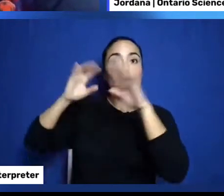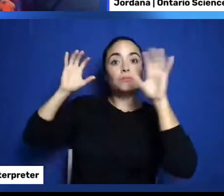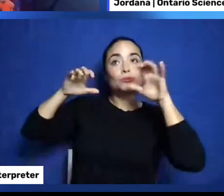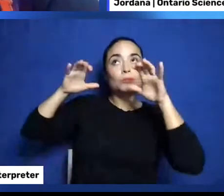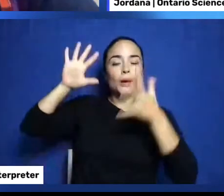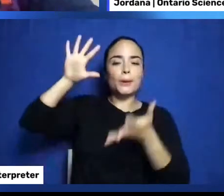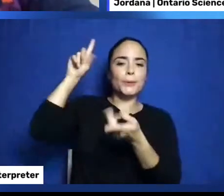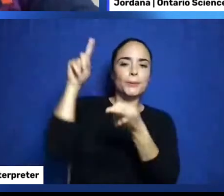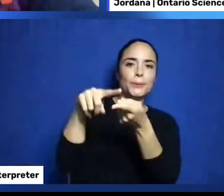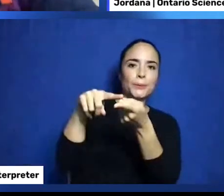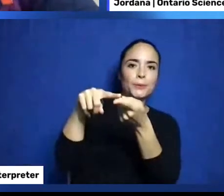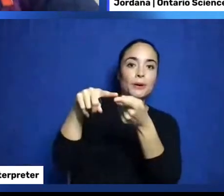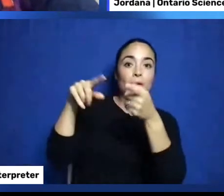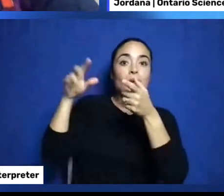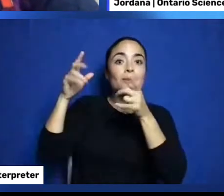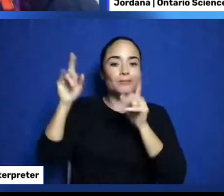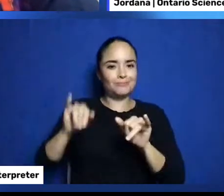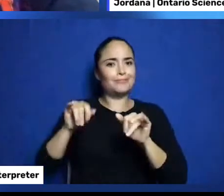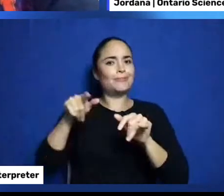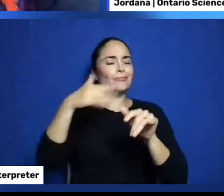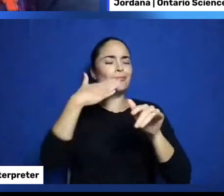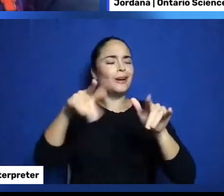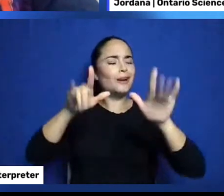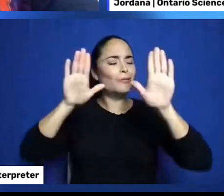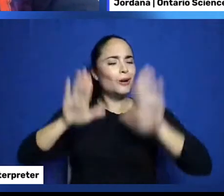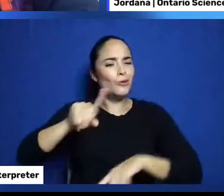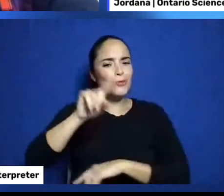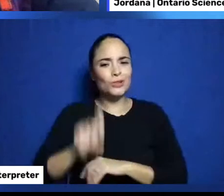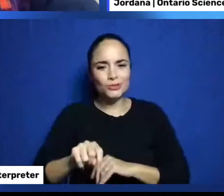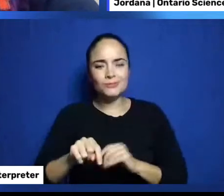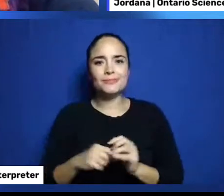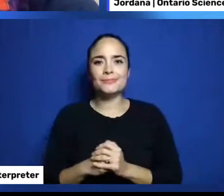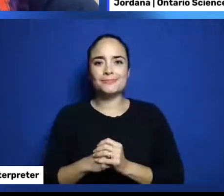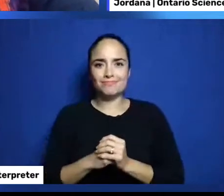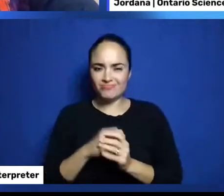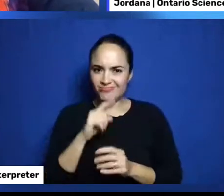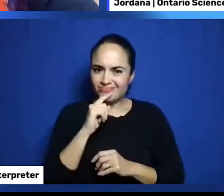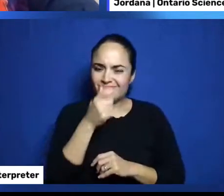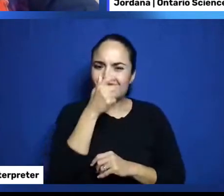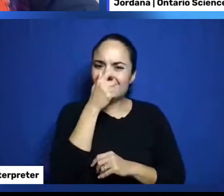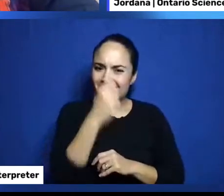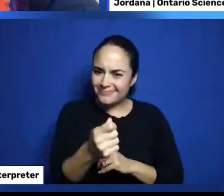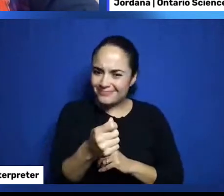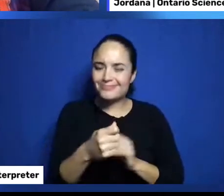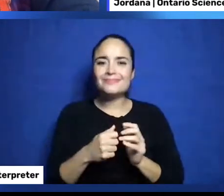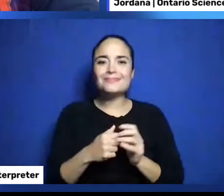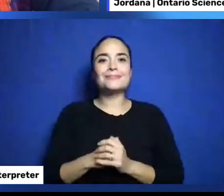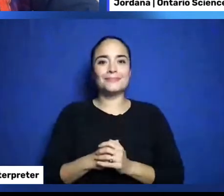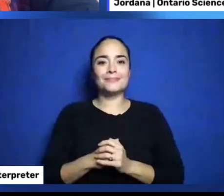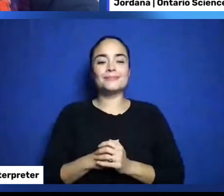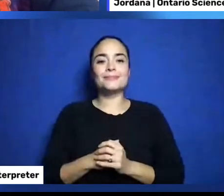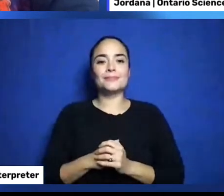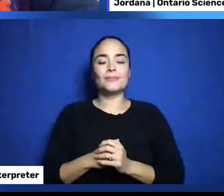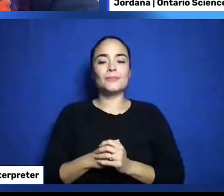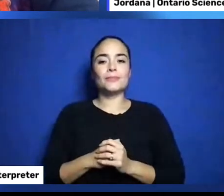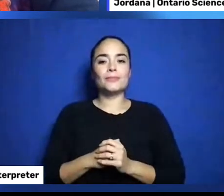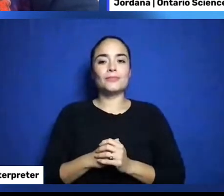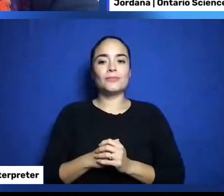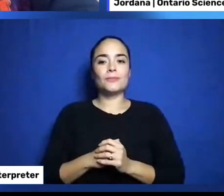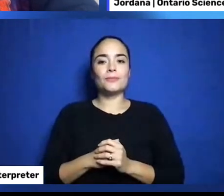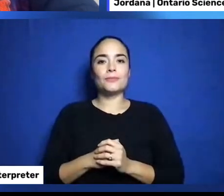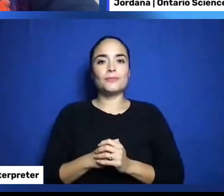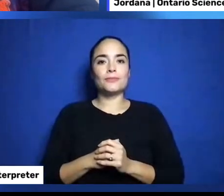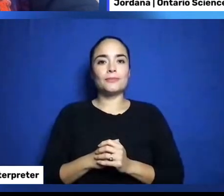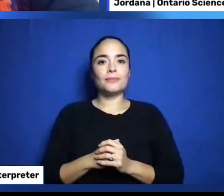you. That was a great question. That's very interesting. Thank you. For that. We have another question. From Amy.